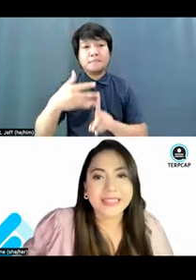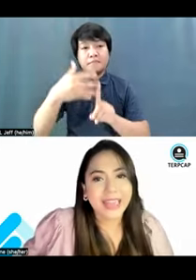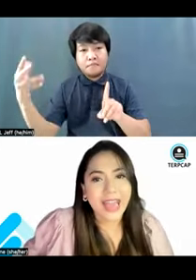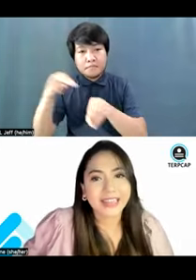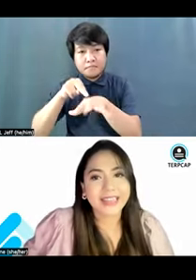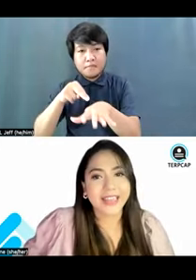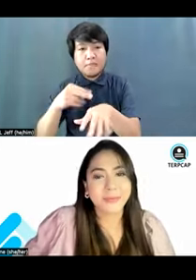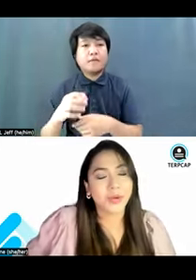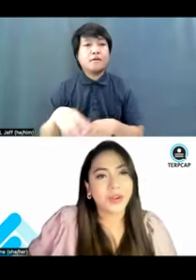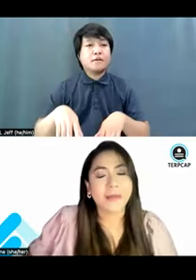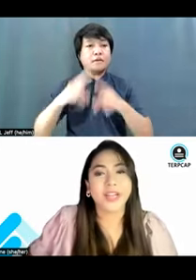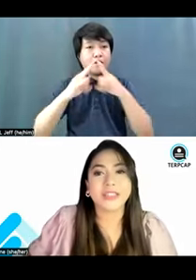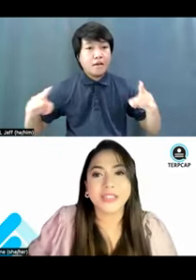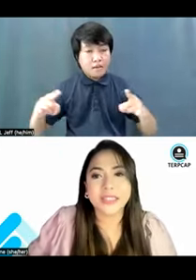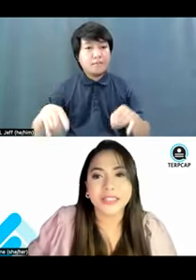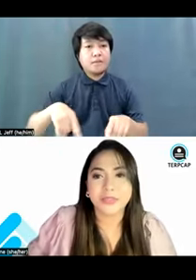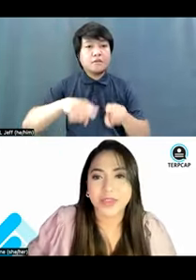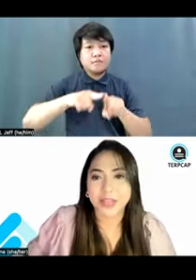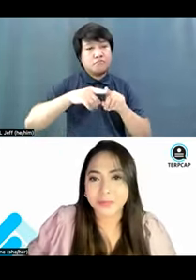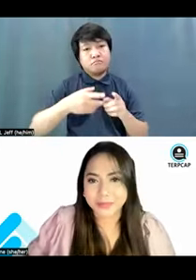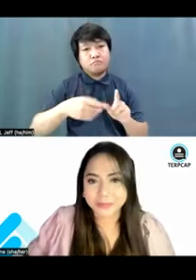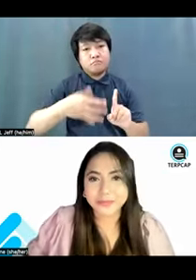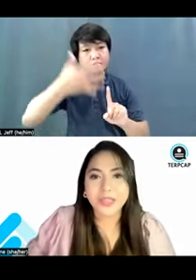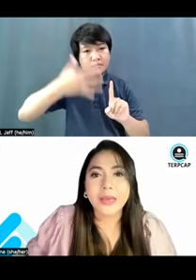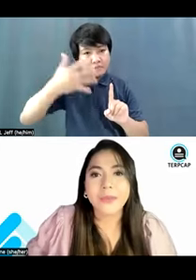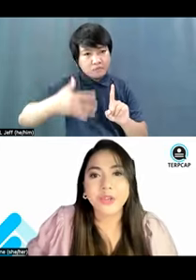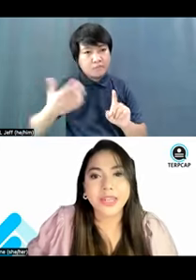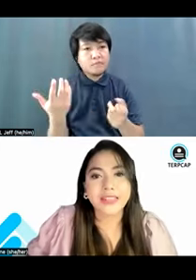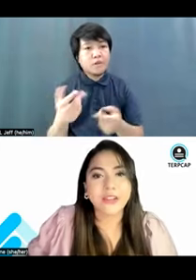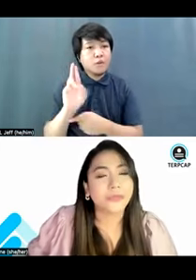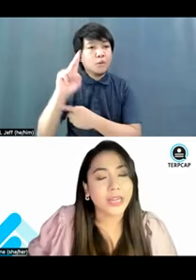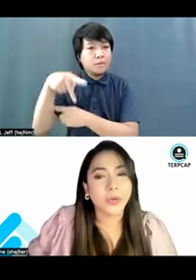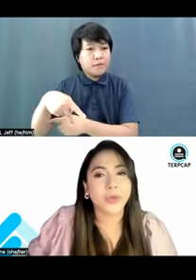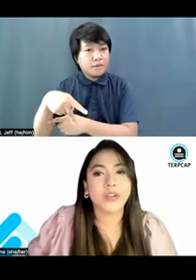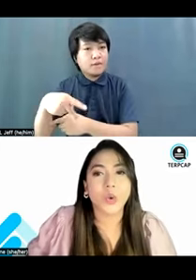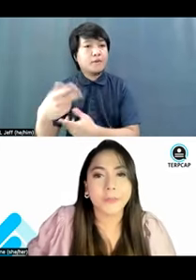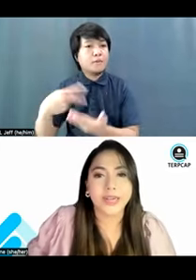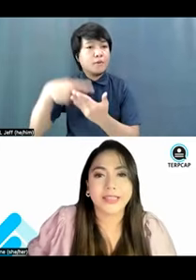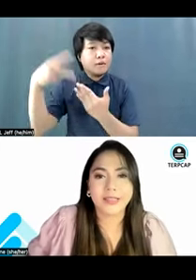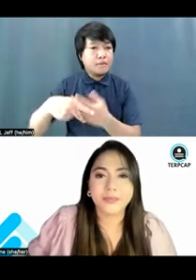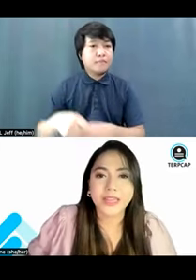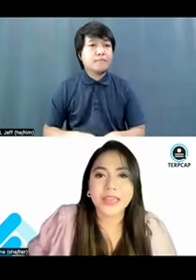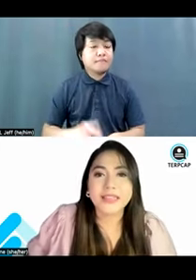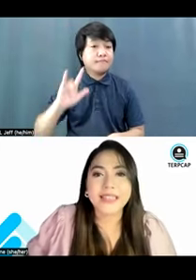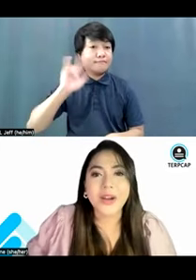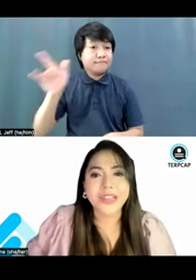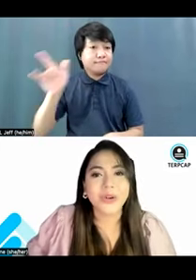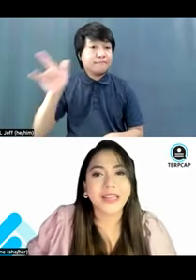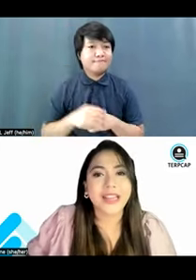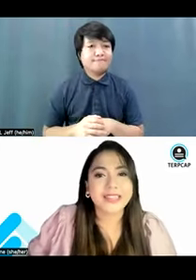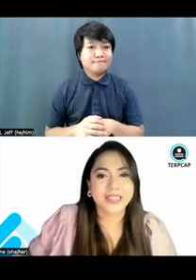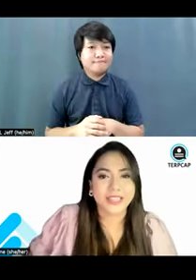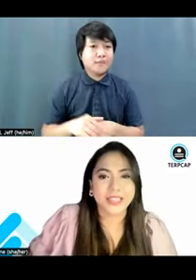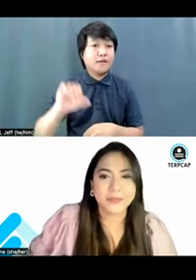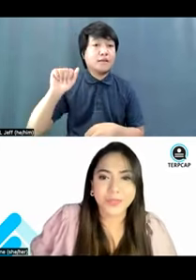UPCIDS Program on Alternative Development, Pinoy Deaf Rainbow, Inc., Saury